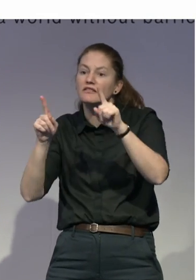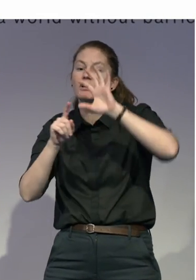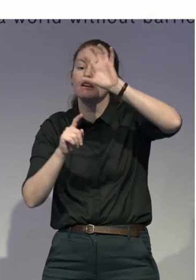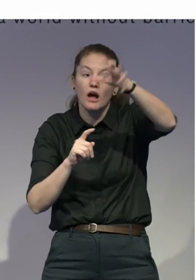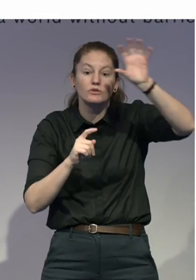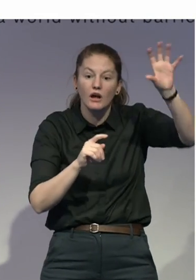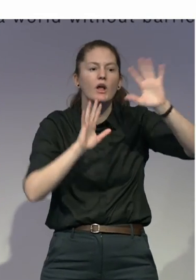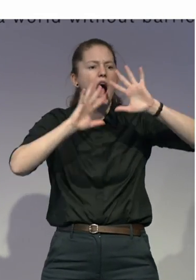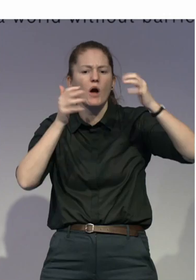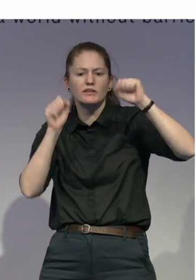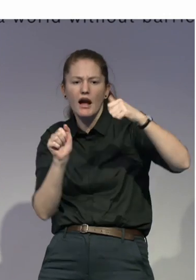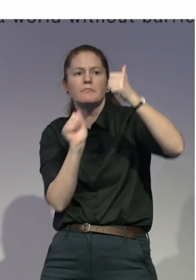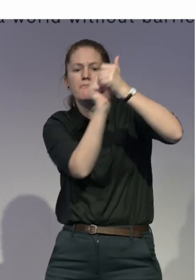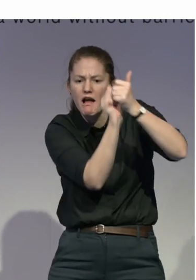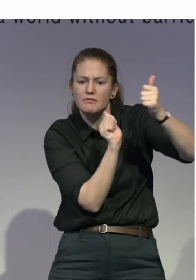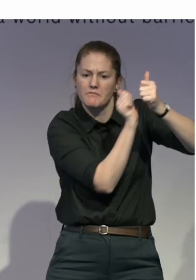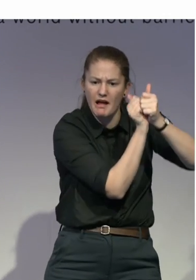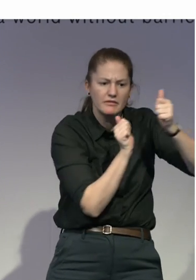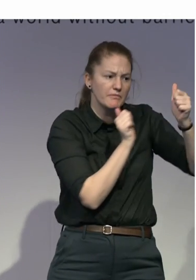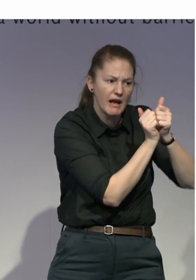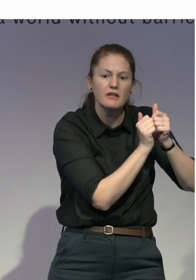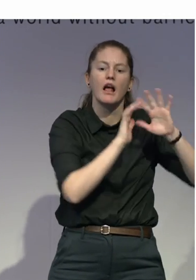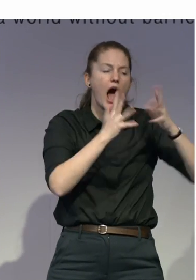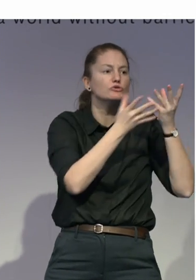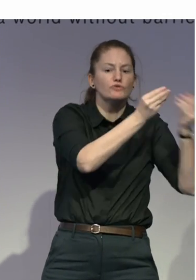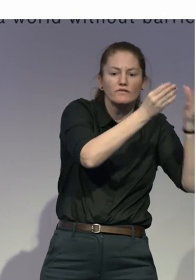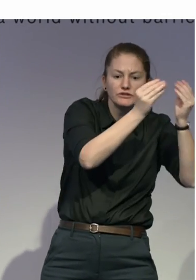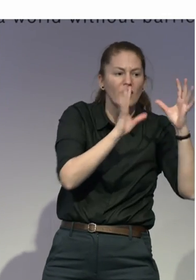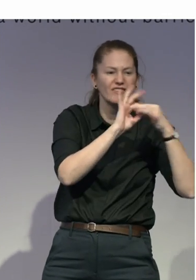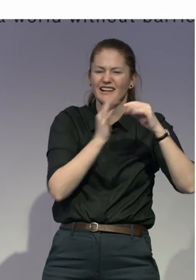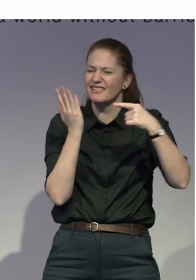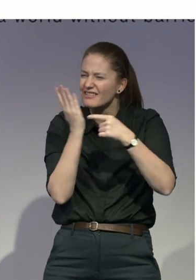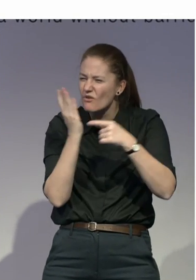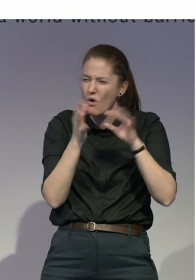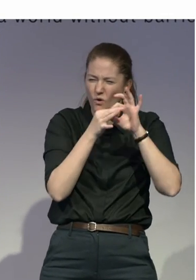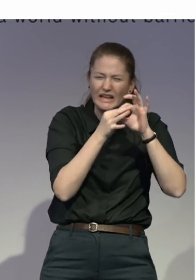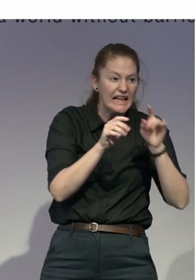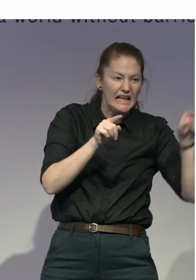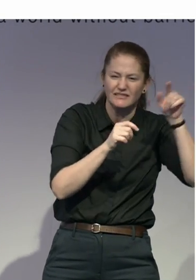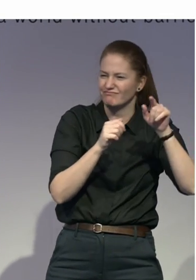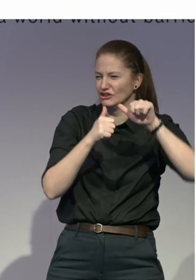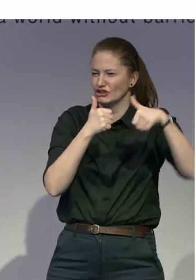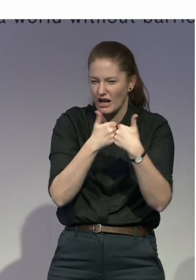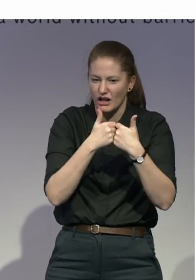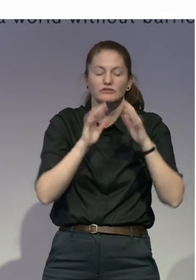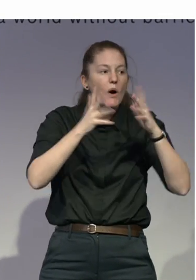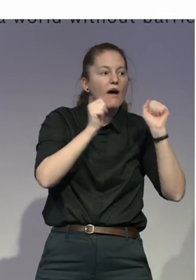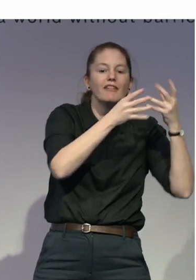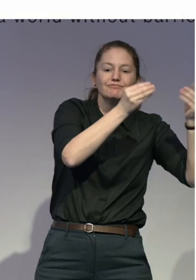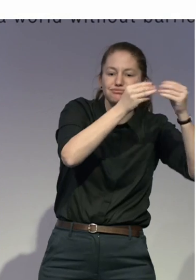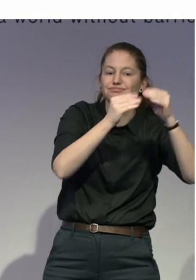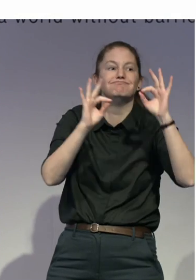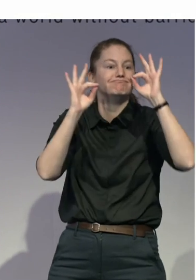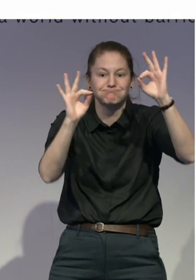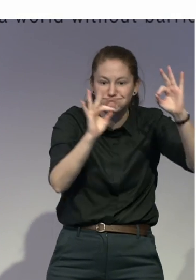So these are the people we are looking for, the partners we are looking for, and that's actually why we are